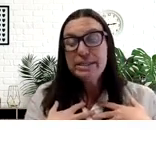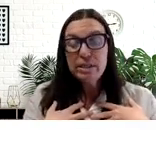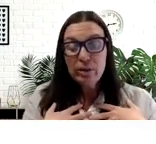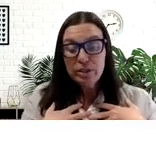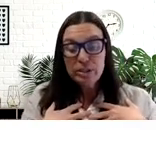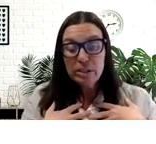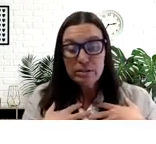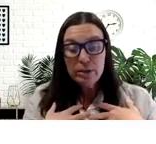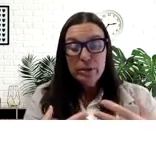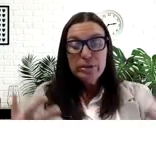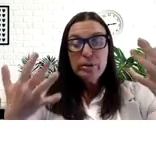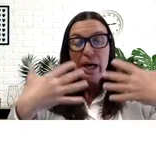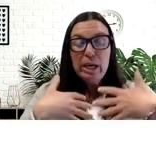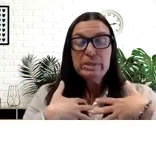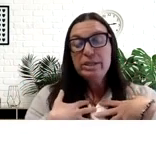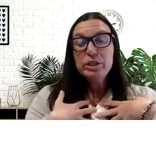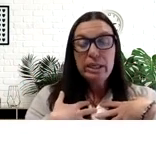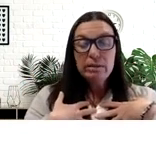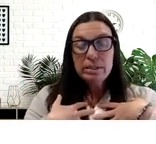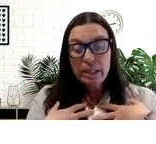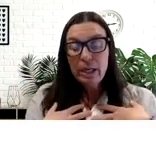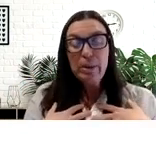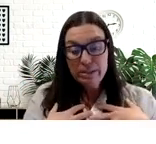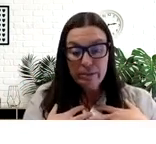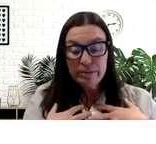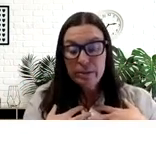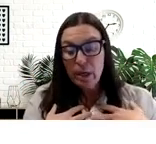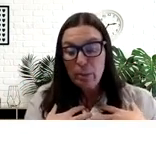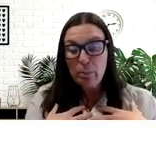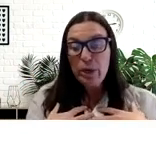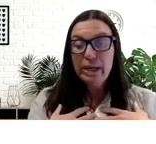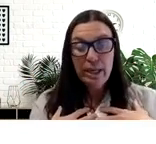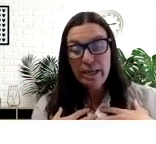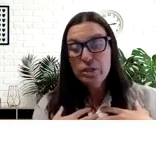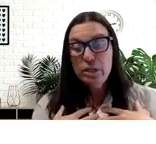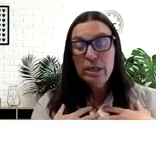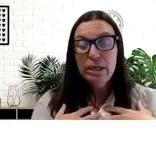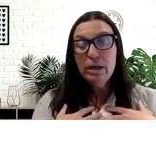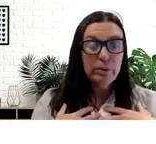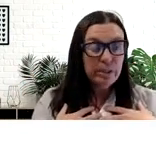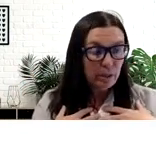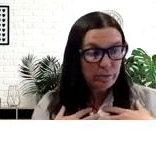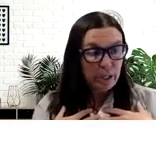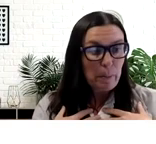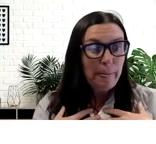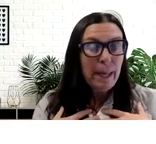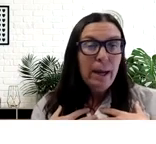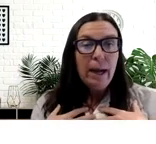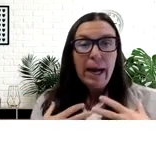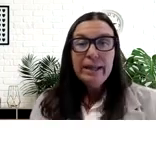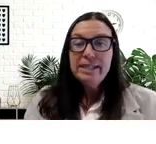and self-consciousness. So I am essentially studying myself when I engage in autoethnography.